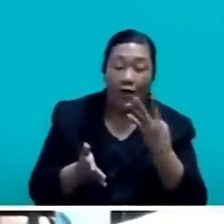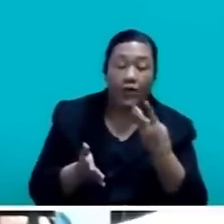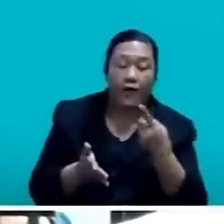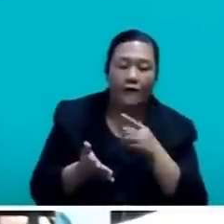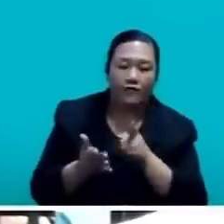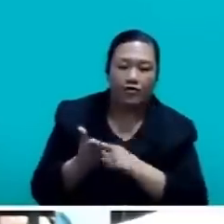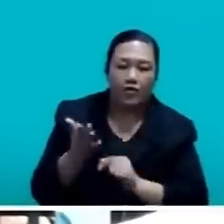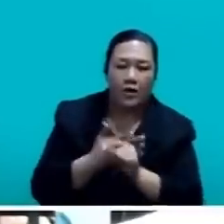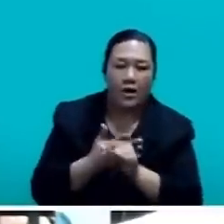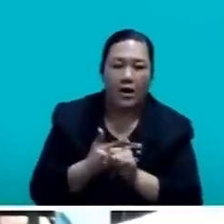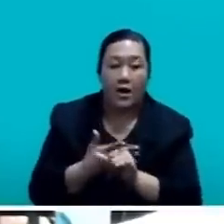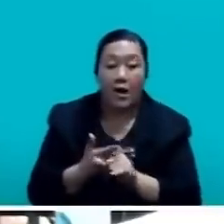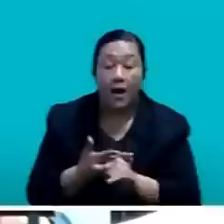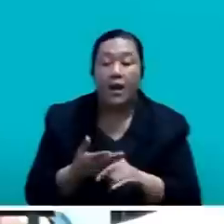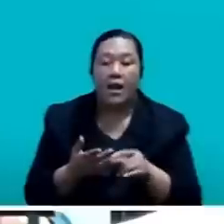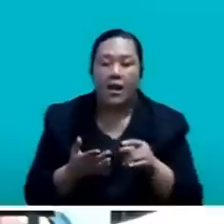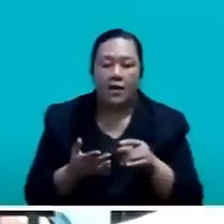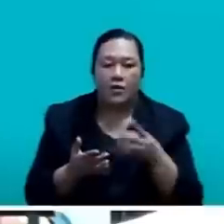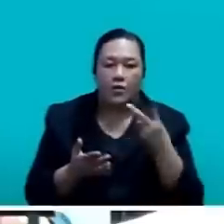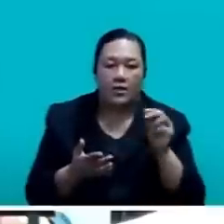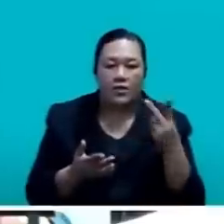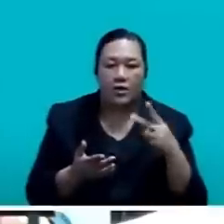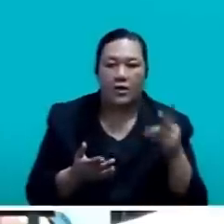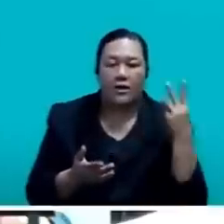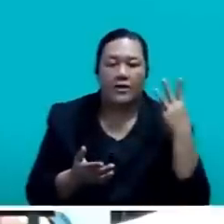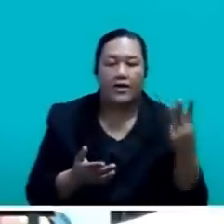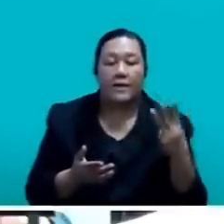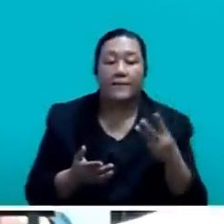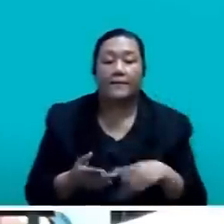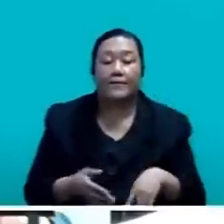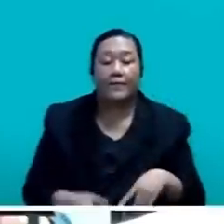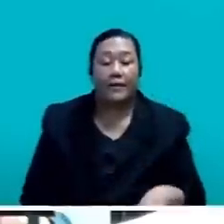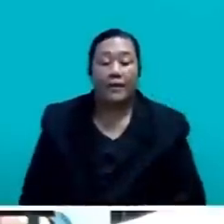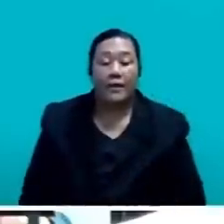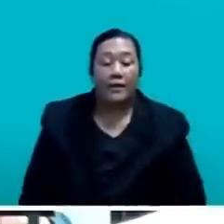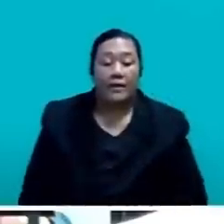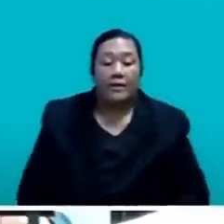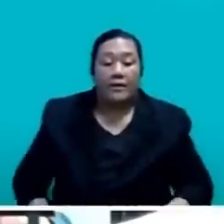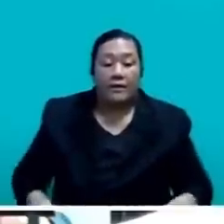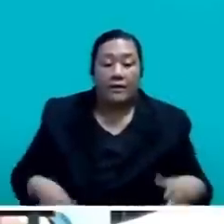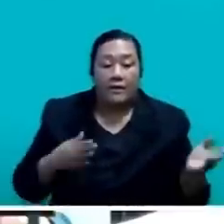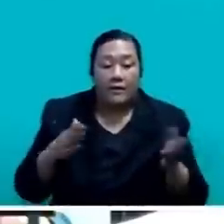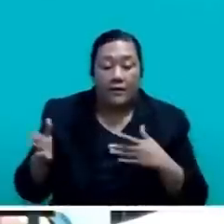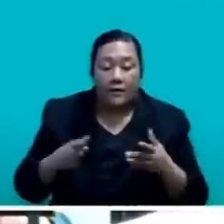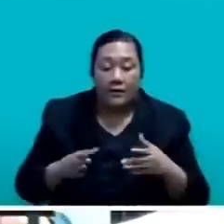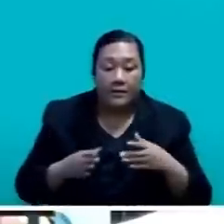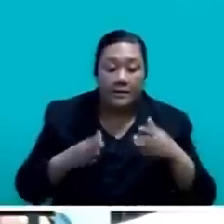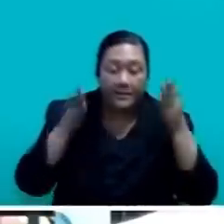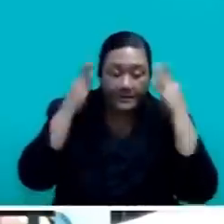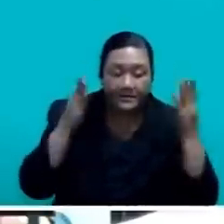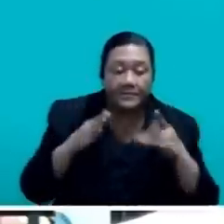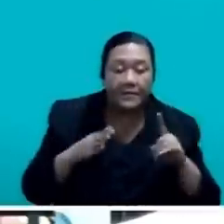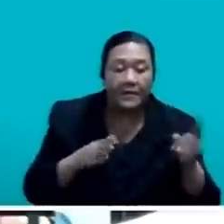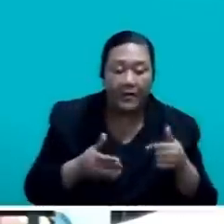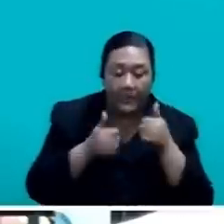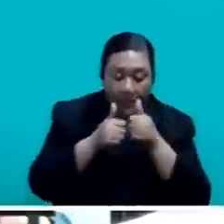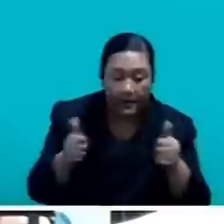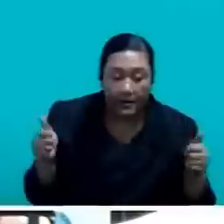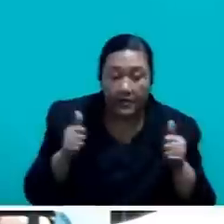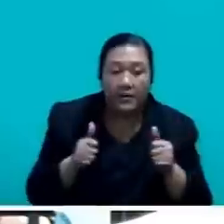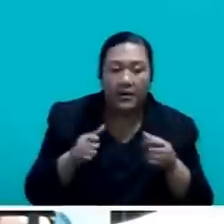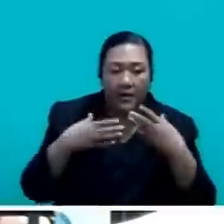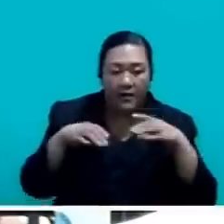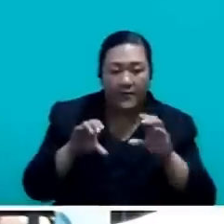diversification of the economy and income generation for rural Fijians and commercial agriculture investment, we will